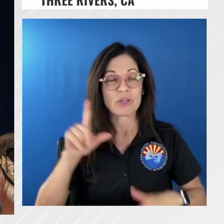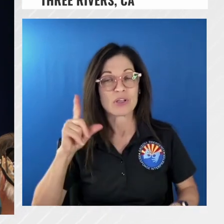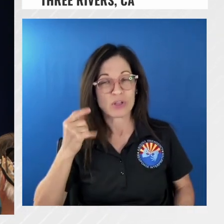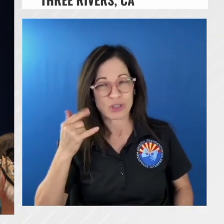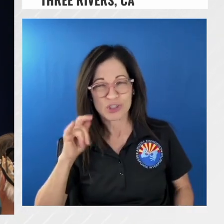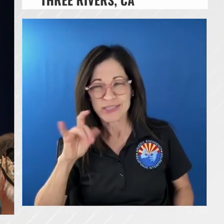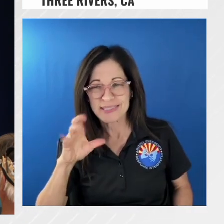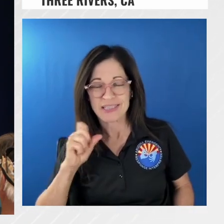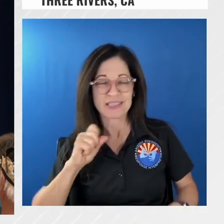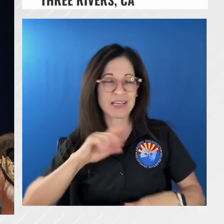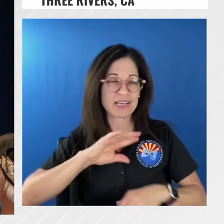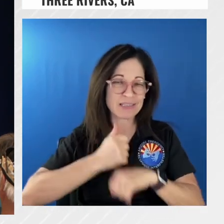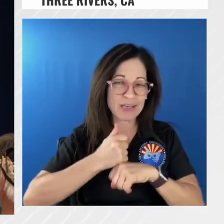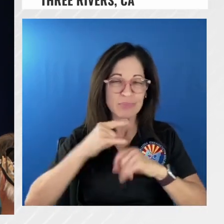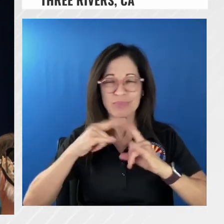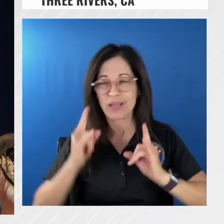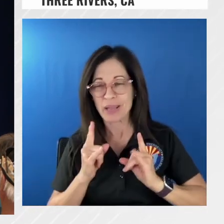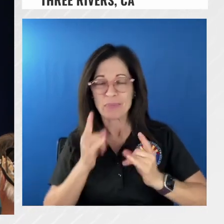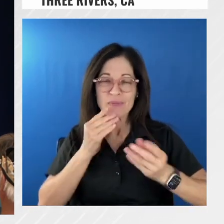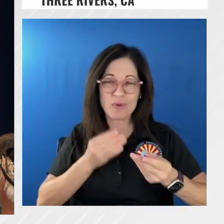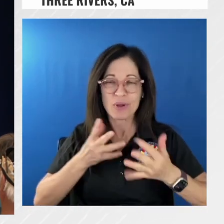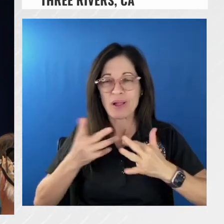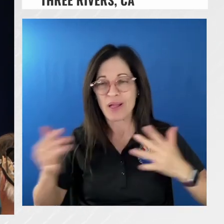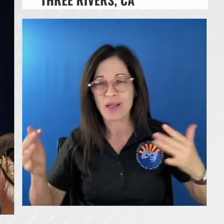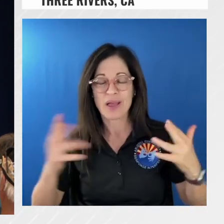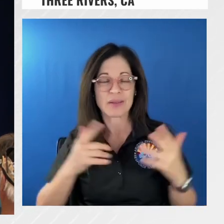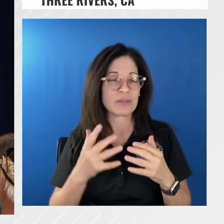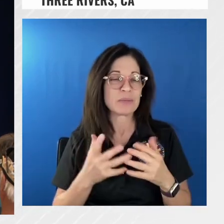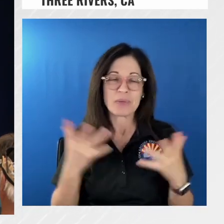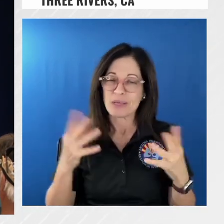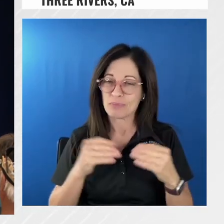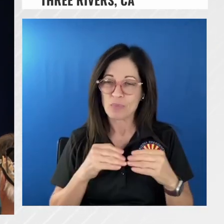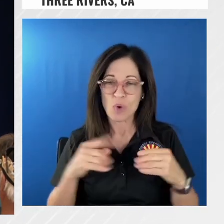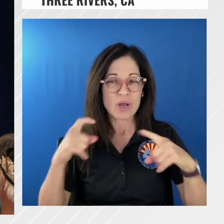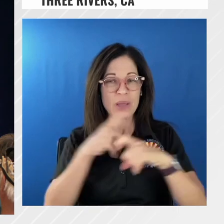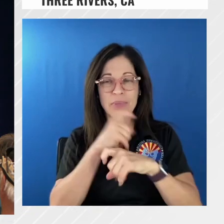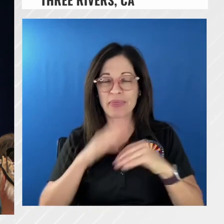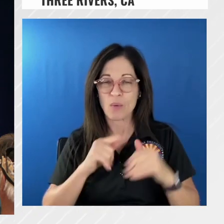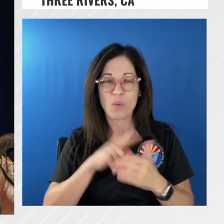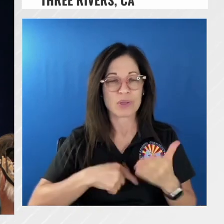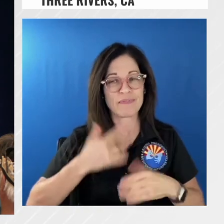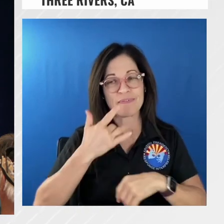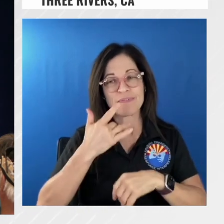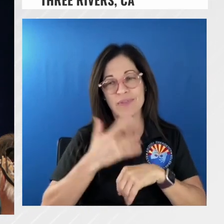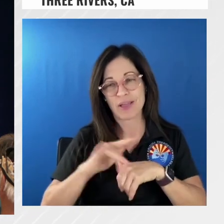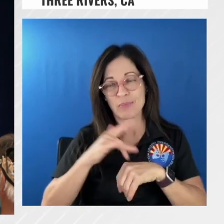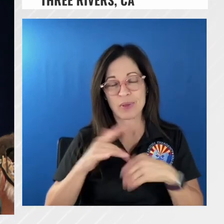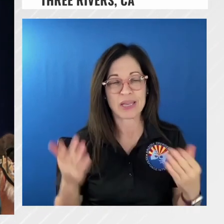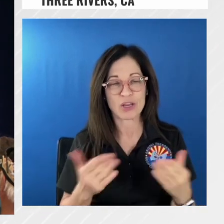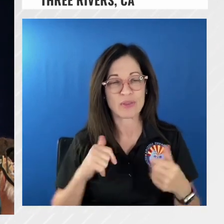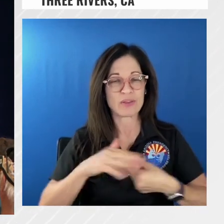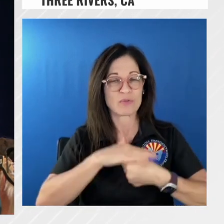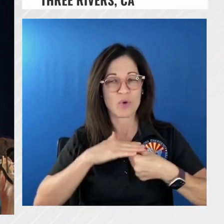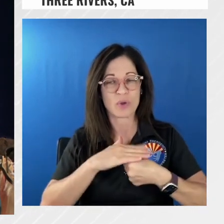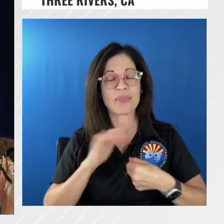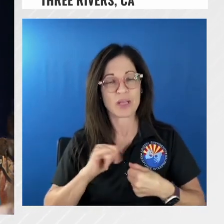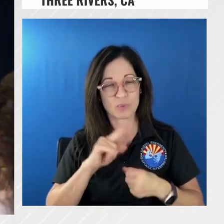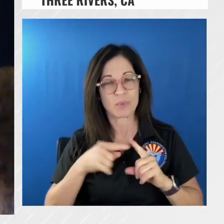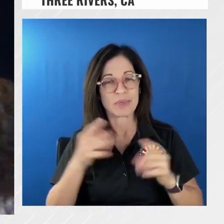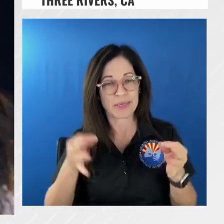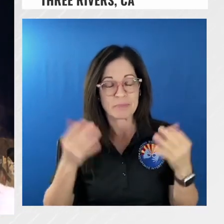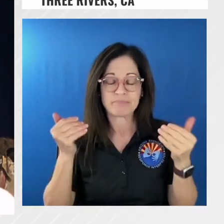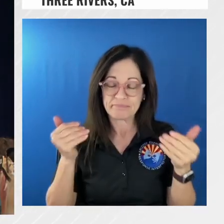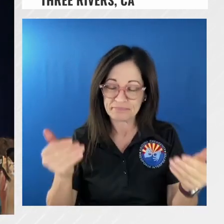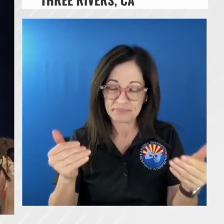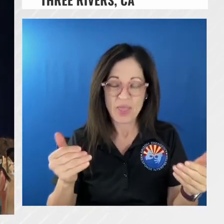it certainly exceeded what we had available in the local communities and that's when we pushed the button for the complex incident